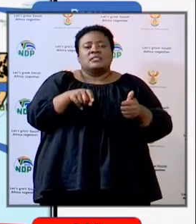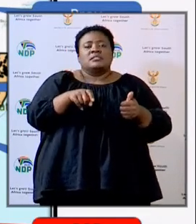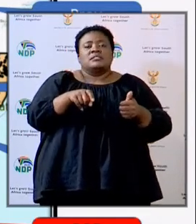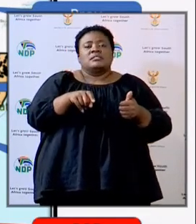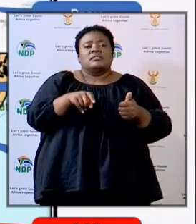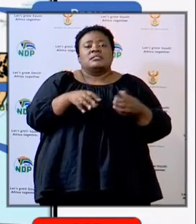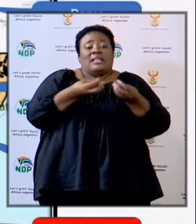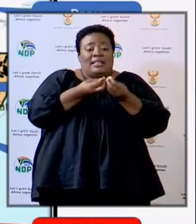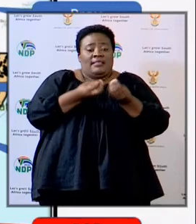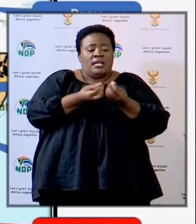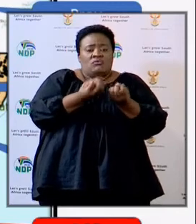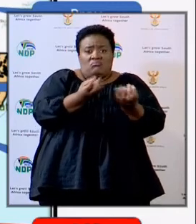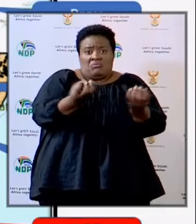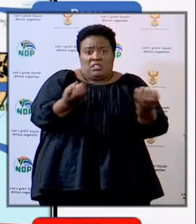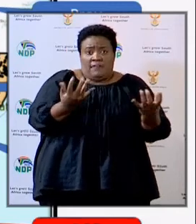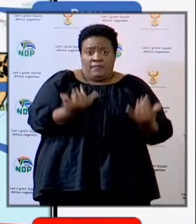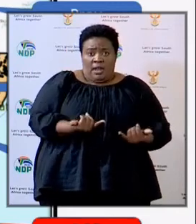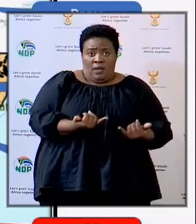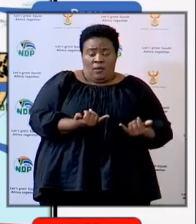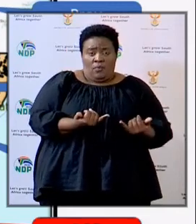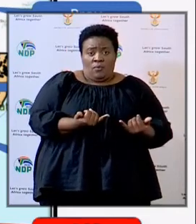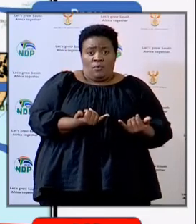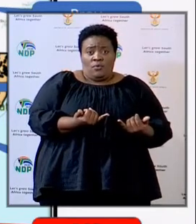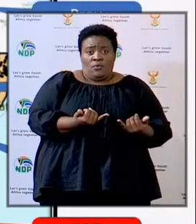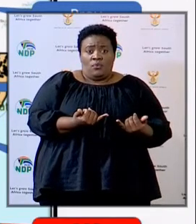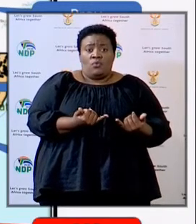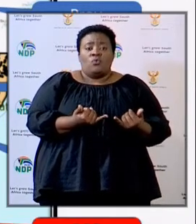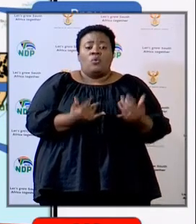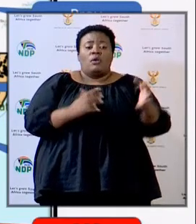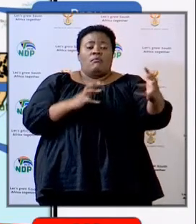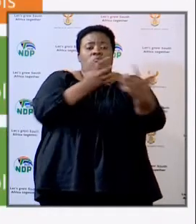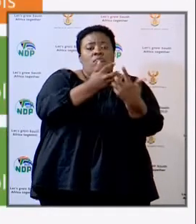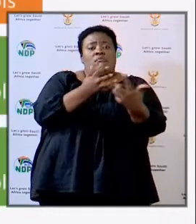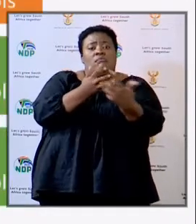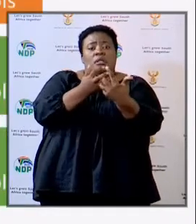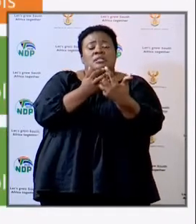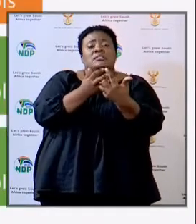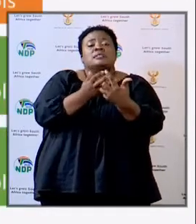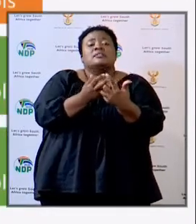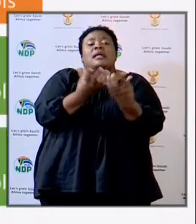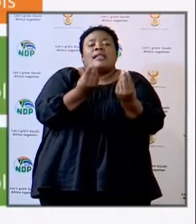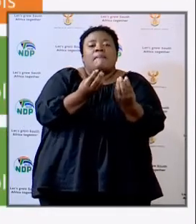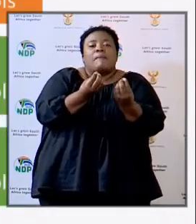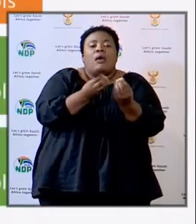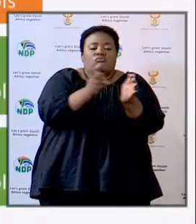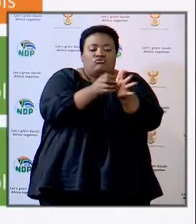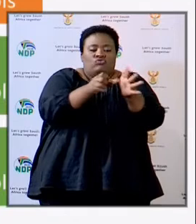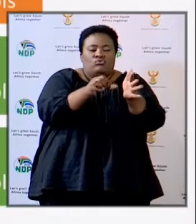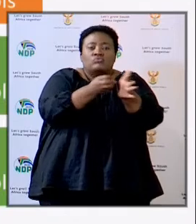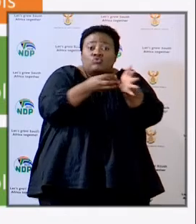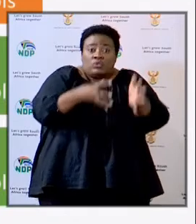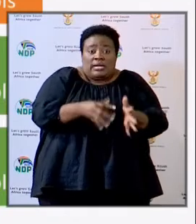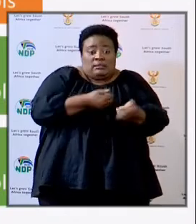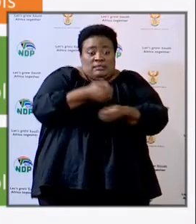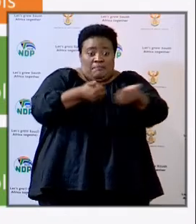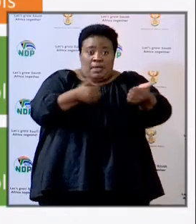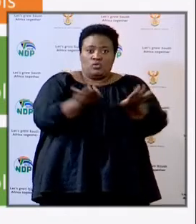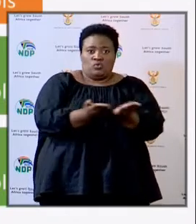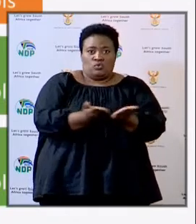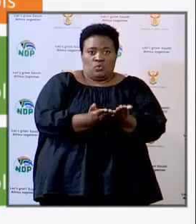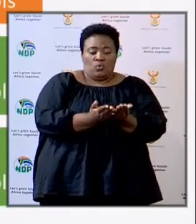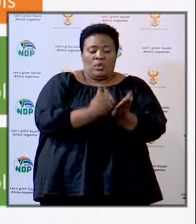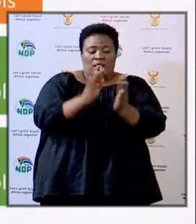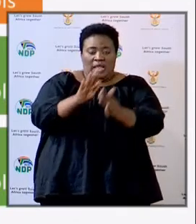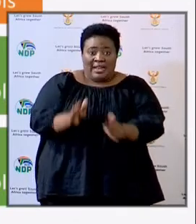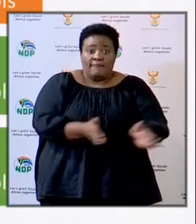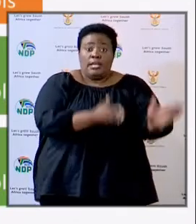providing commensurate to the number of learners that we'll be receiving tomorrow. We'll continue